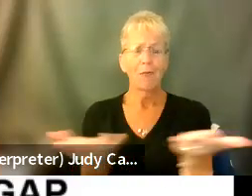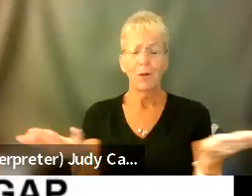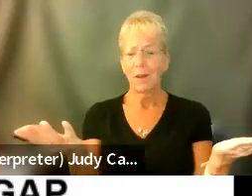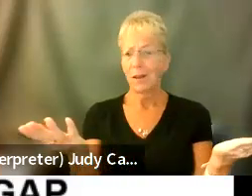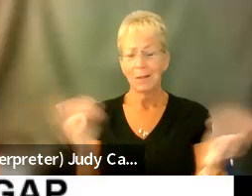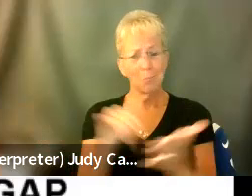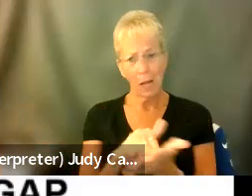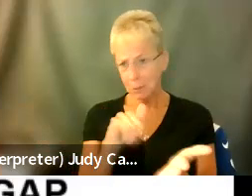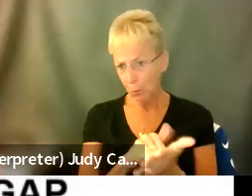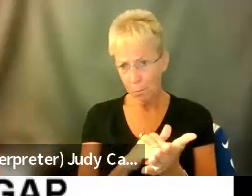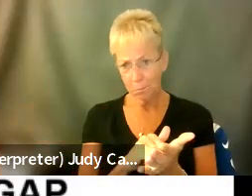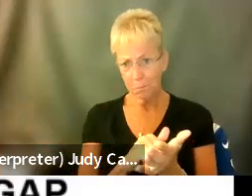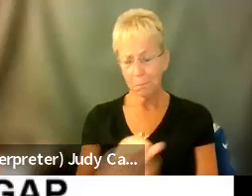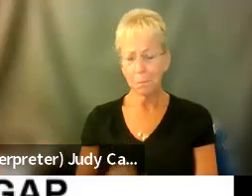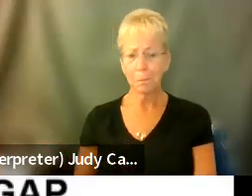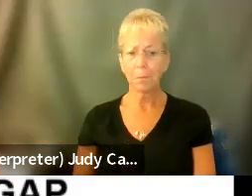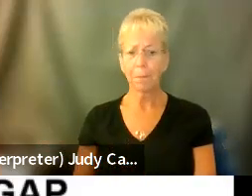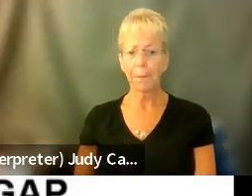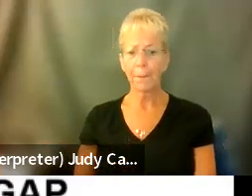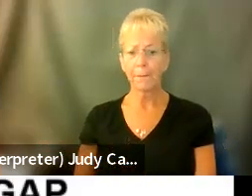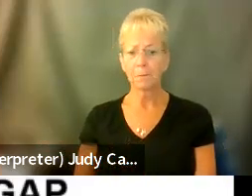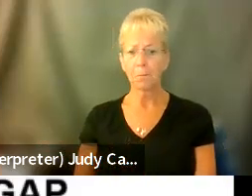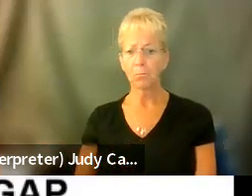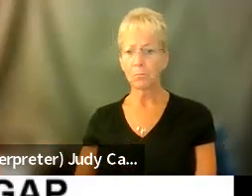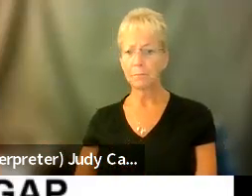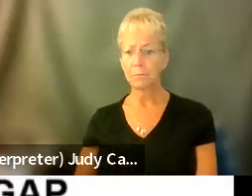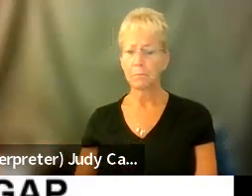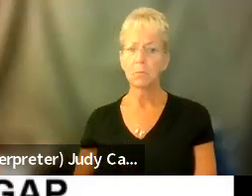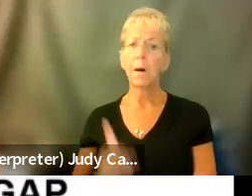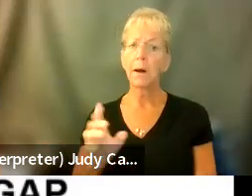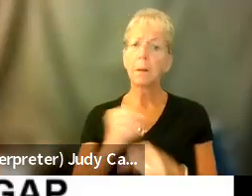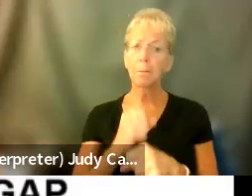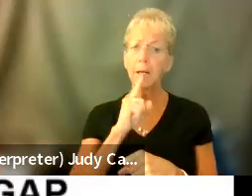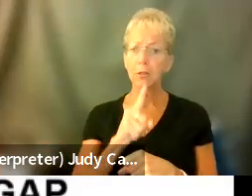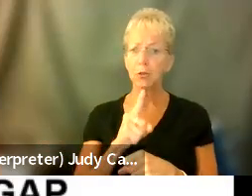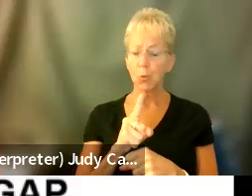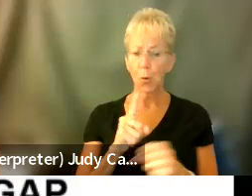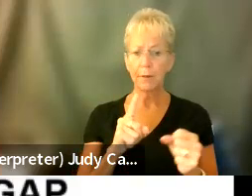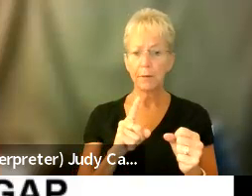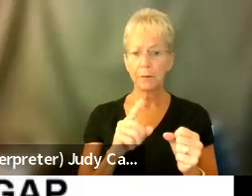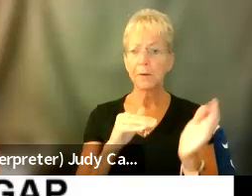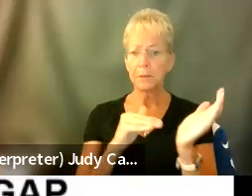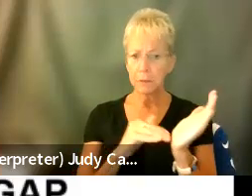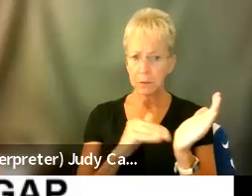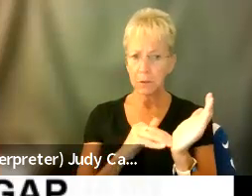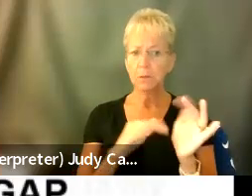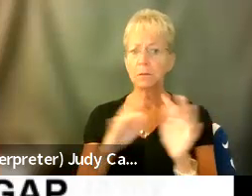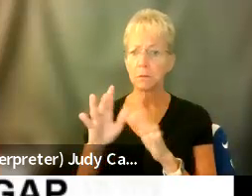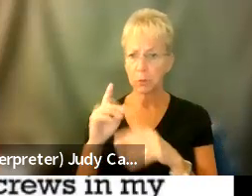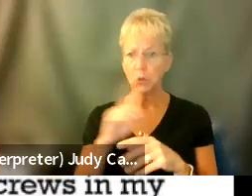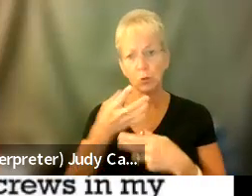It's just physically impossible. Um, and make sure you have a doctor who listens. They do exist.